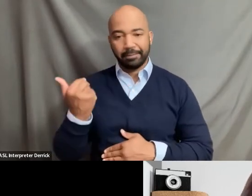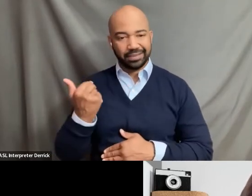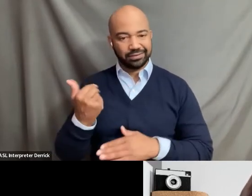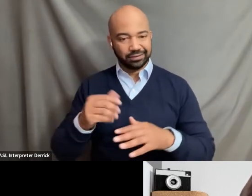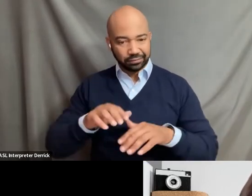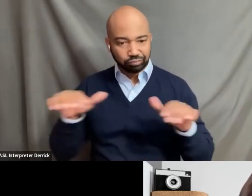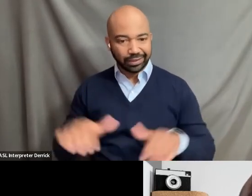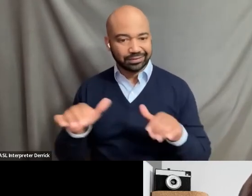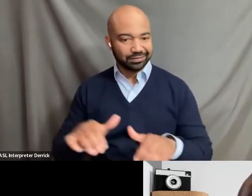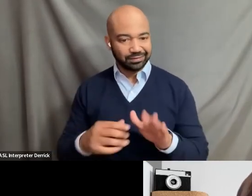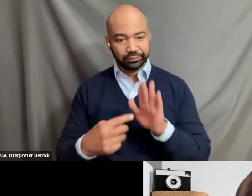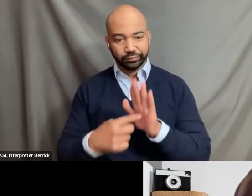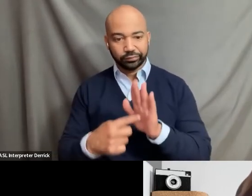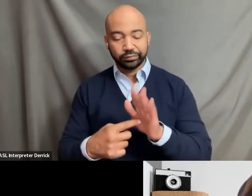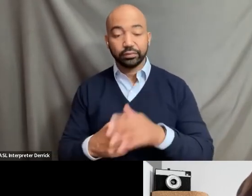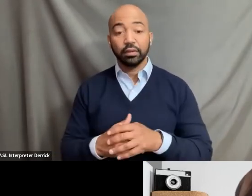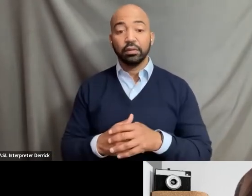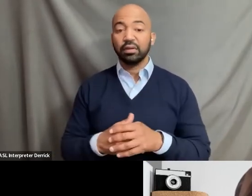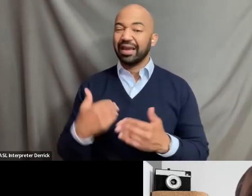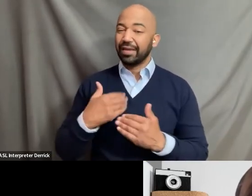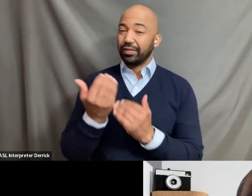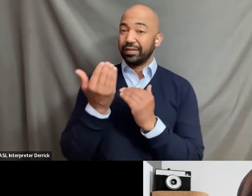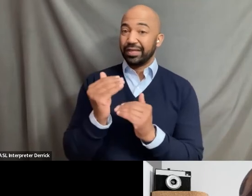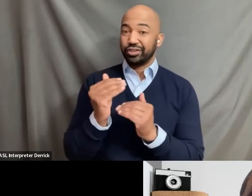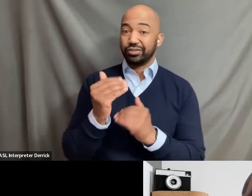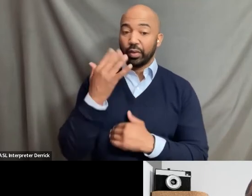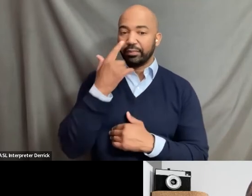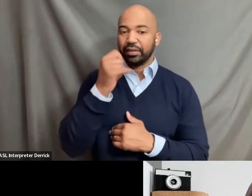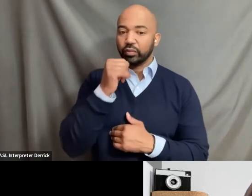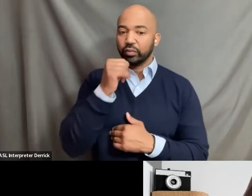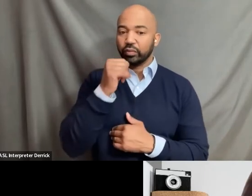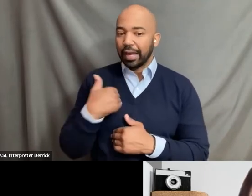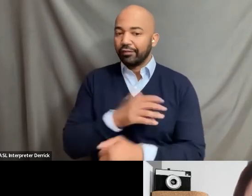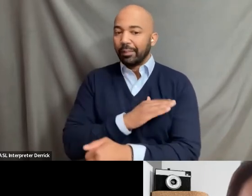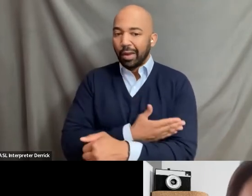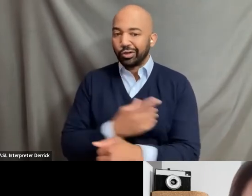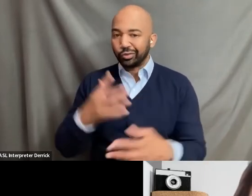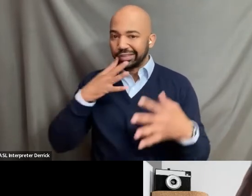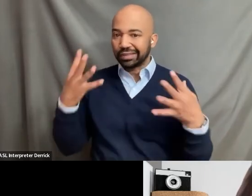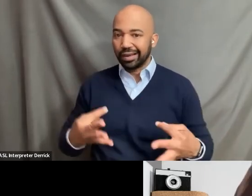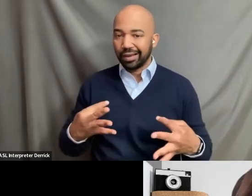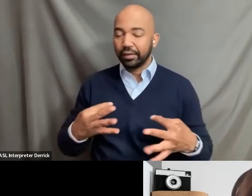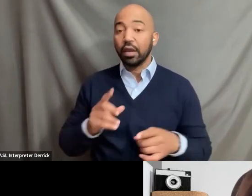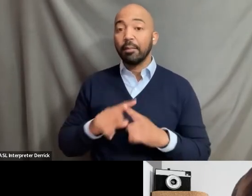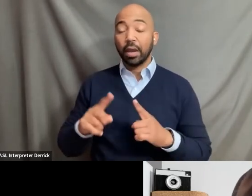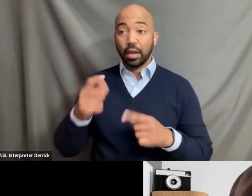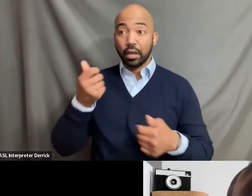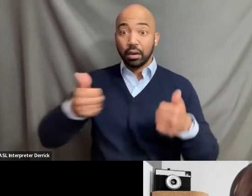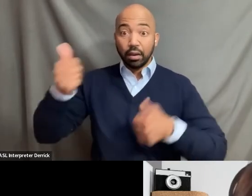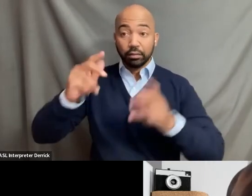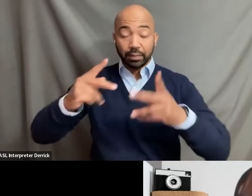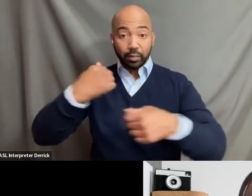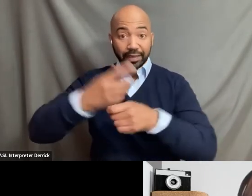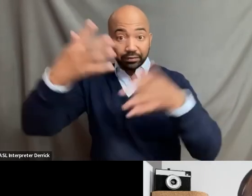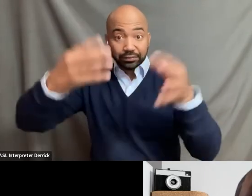Obviously, obviously, this is a limitation because we don't have the power to decide on that, but we can inform the people